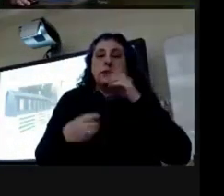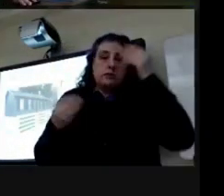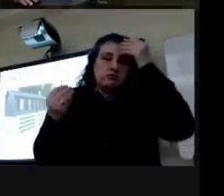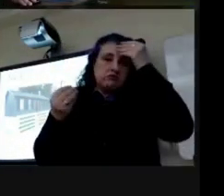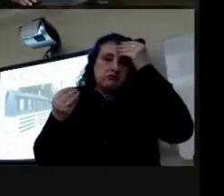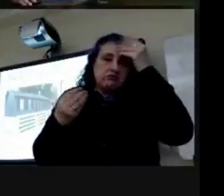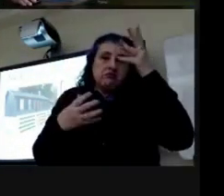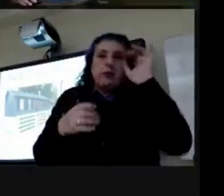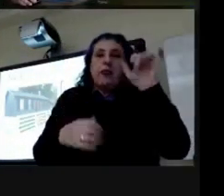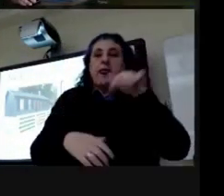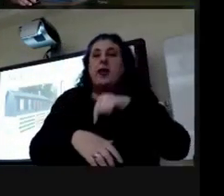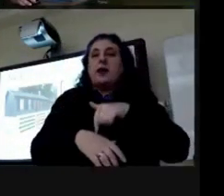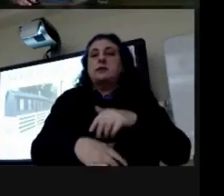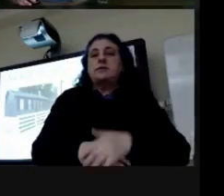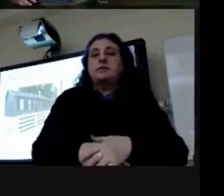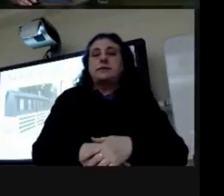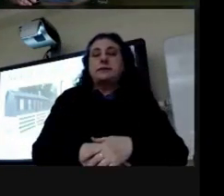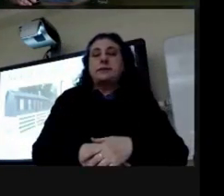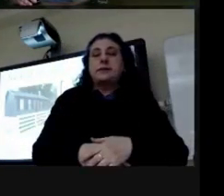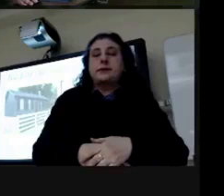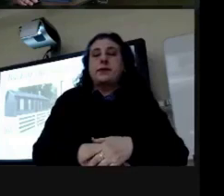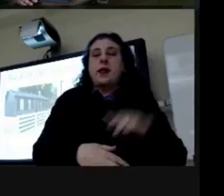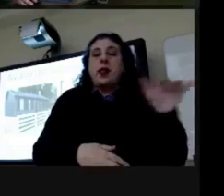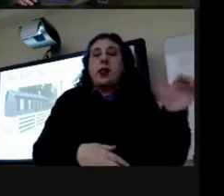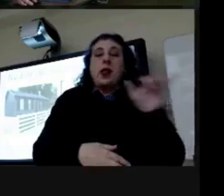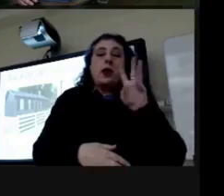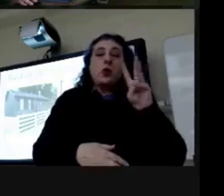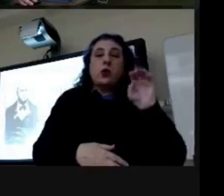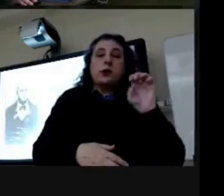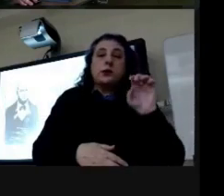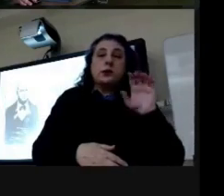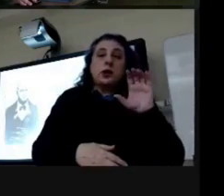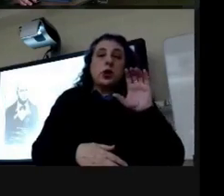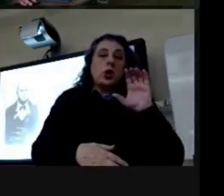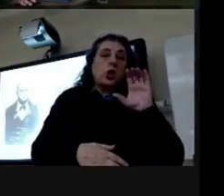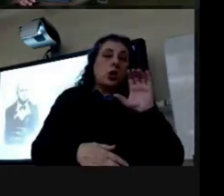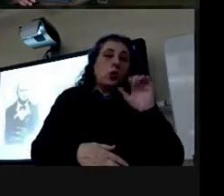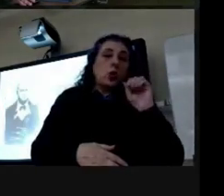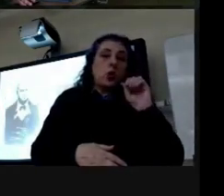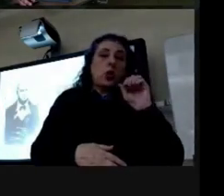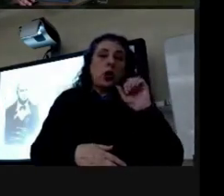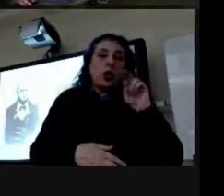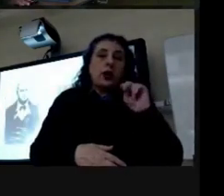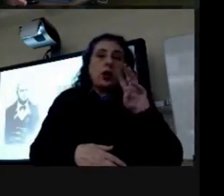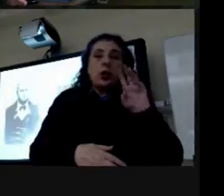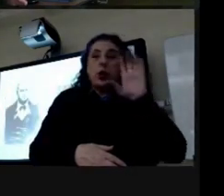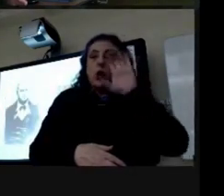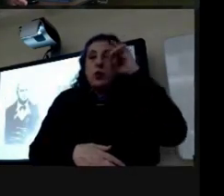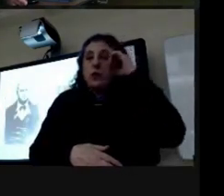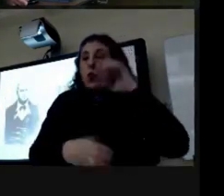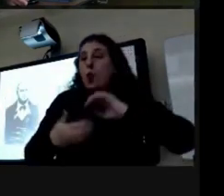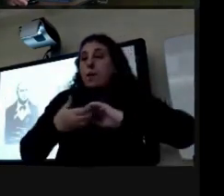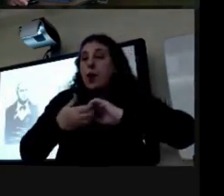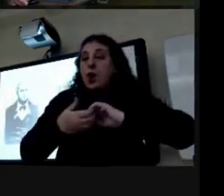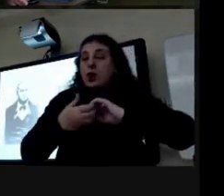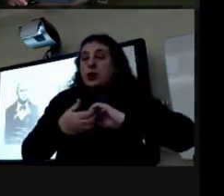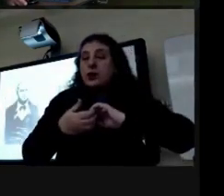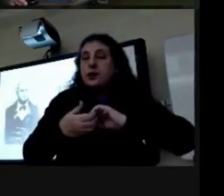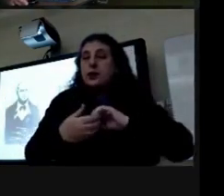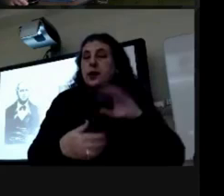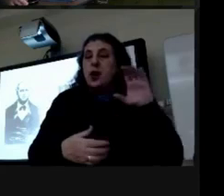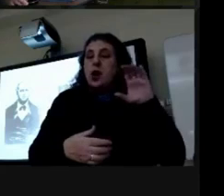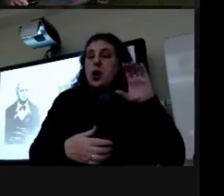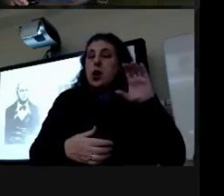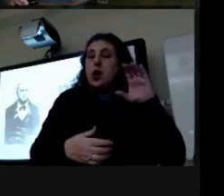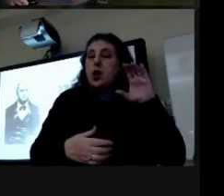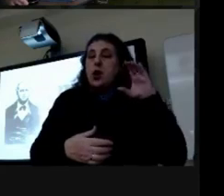so like wallace beforehand corno had to look for a partner and he found one in the cousin of